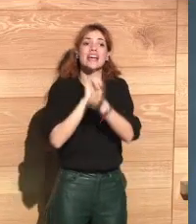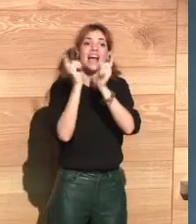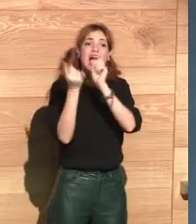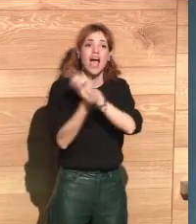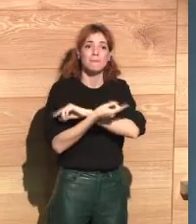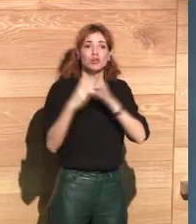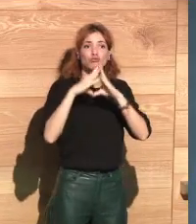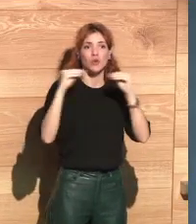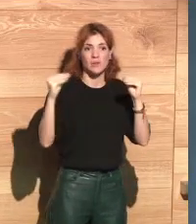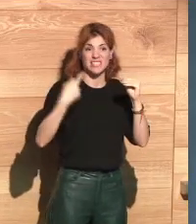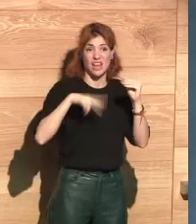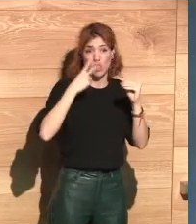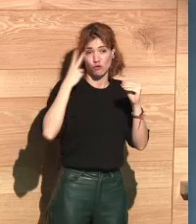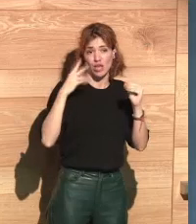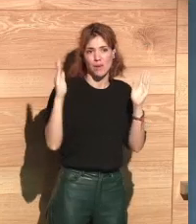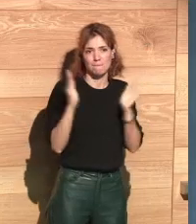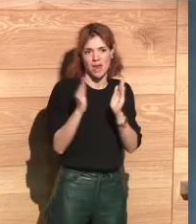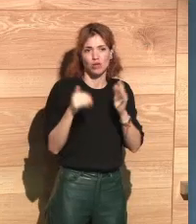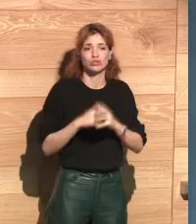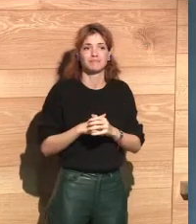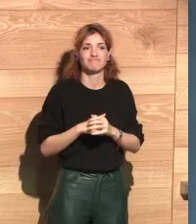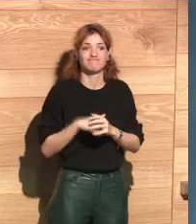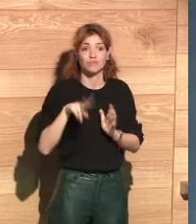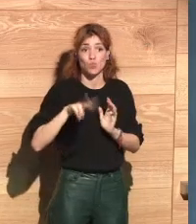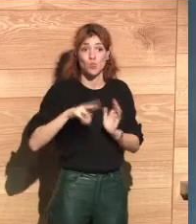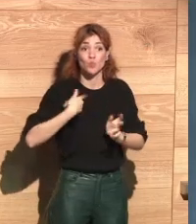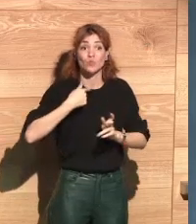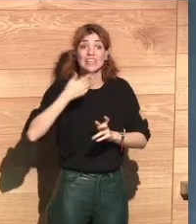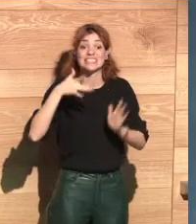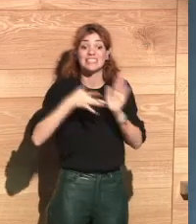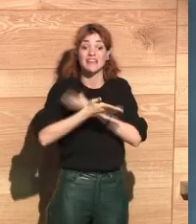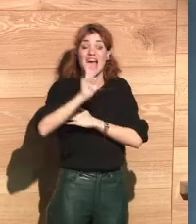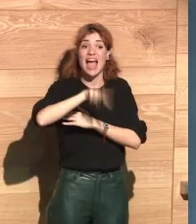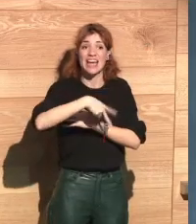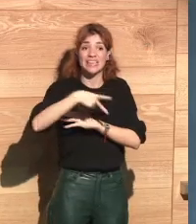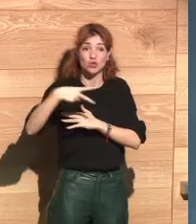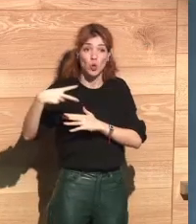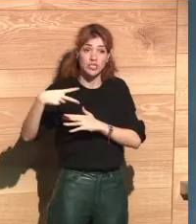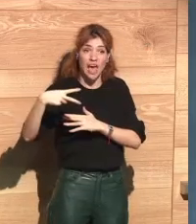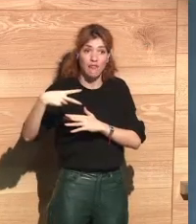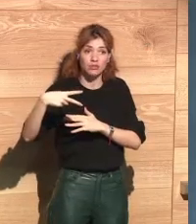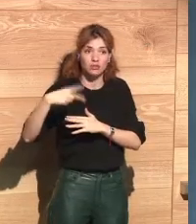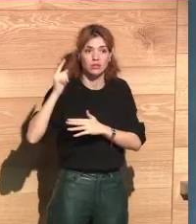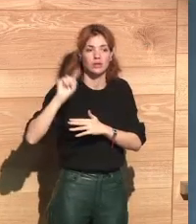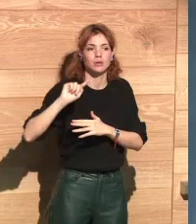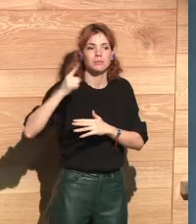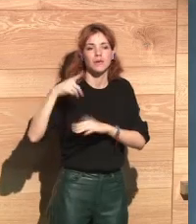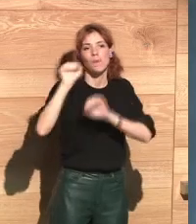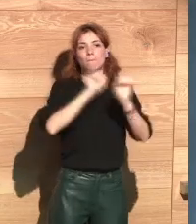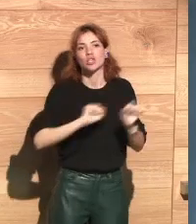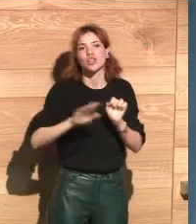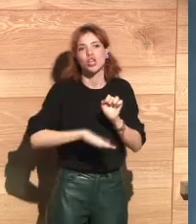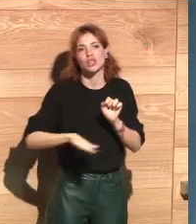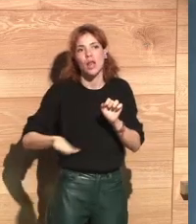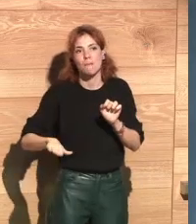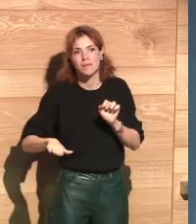And also other legal reforms that in our country never take less than two years. So